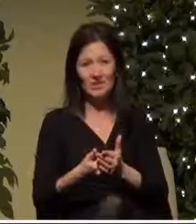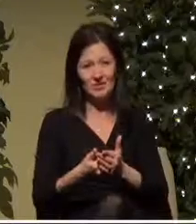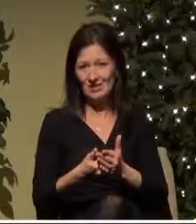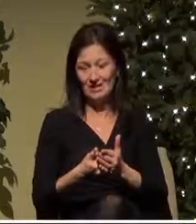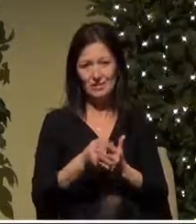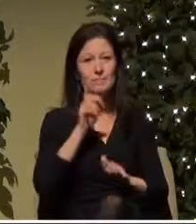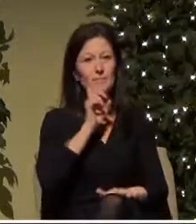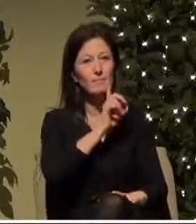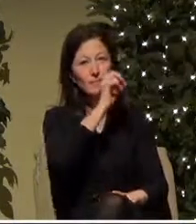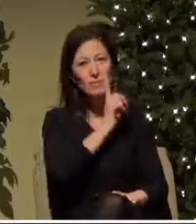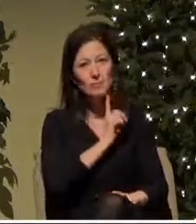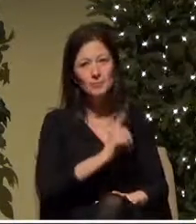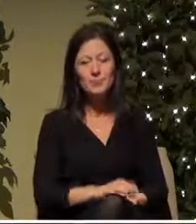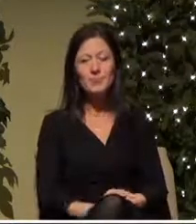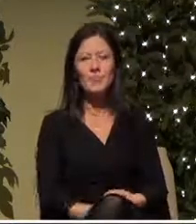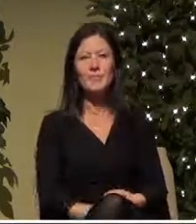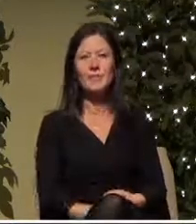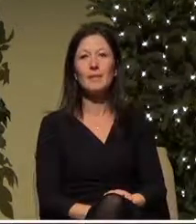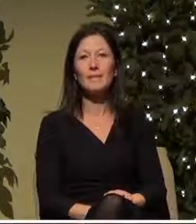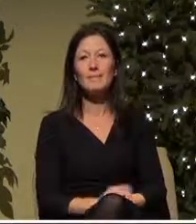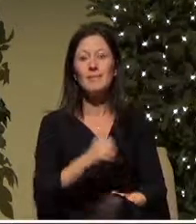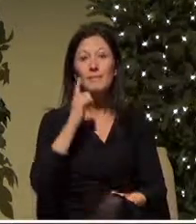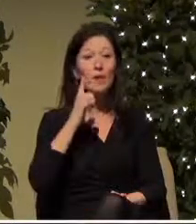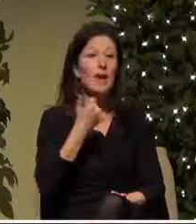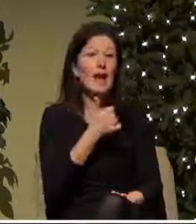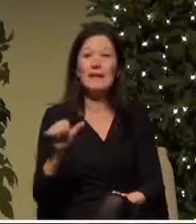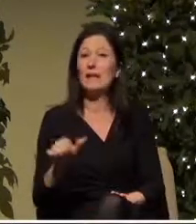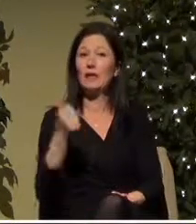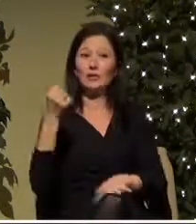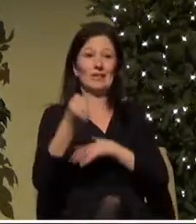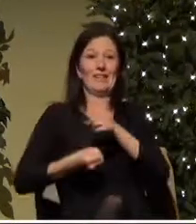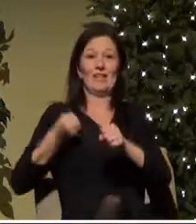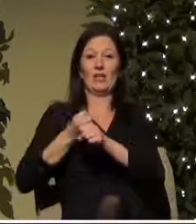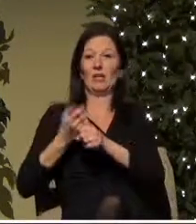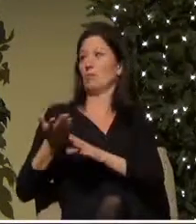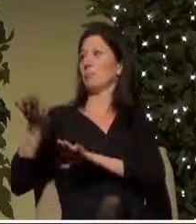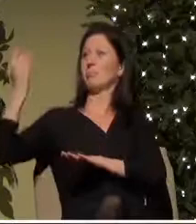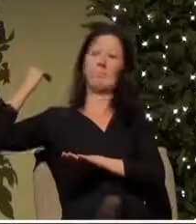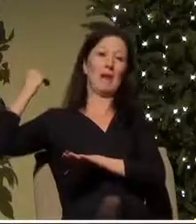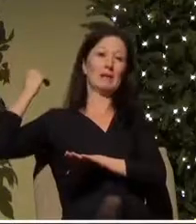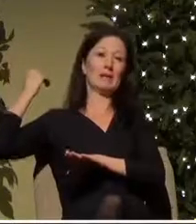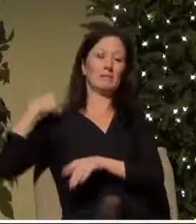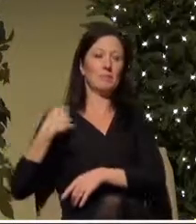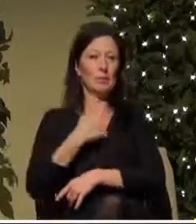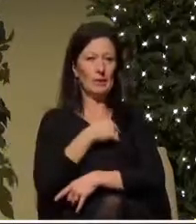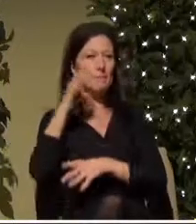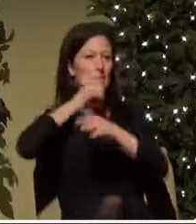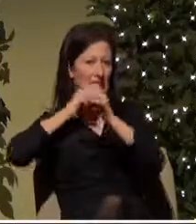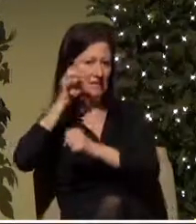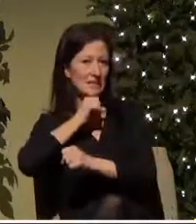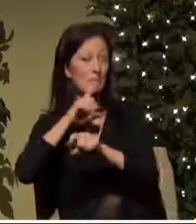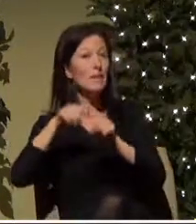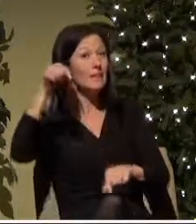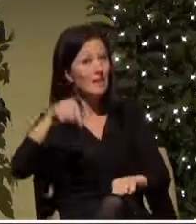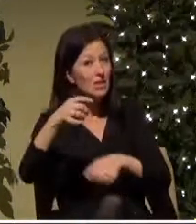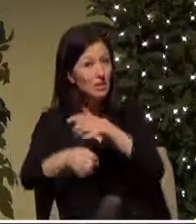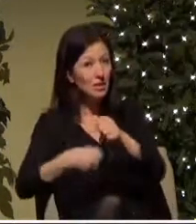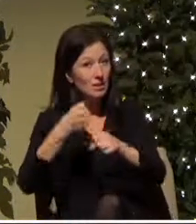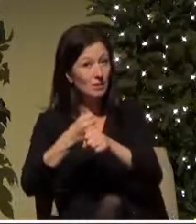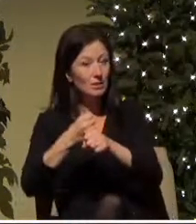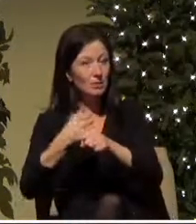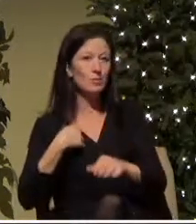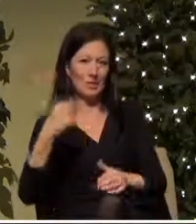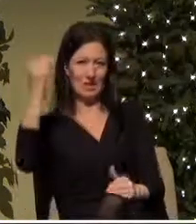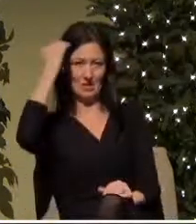in any other year but this year we know and it's important for us to